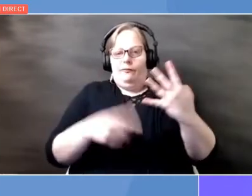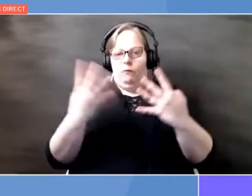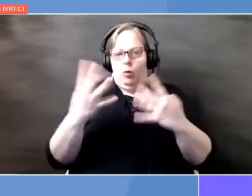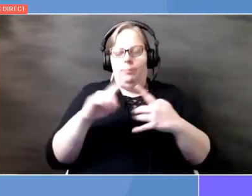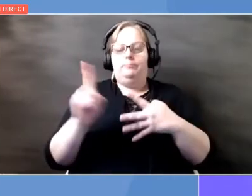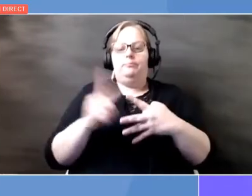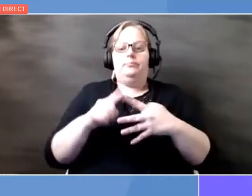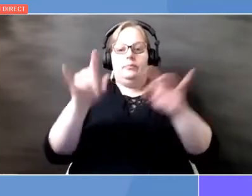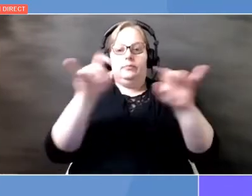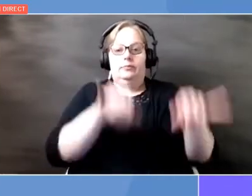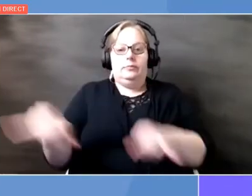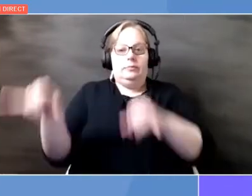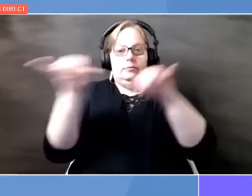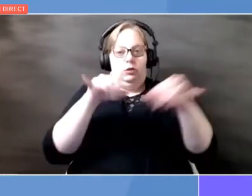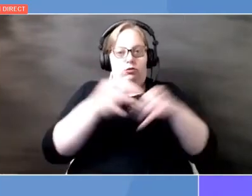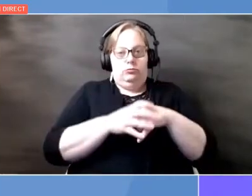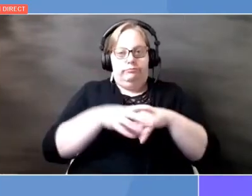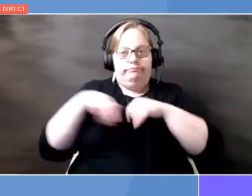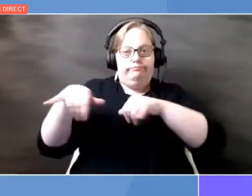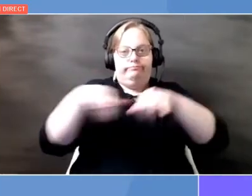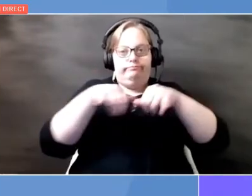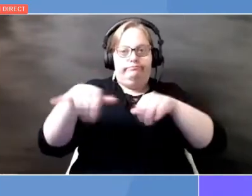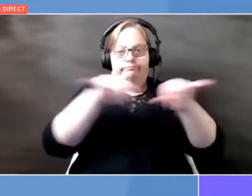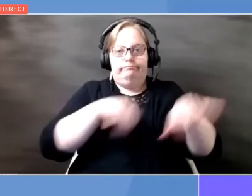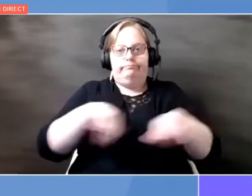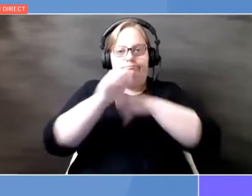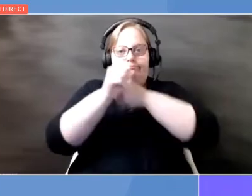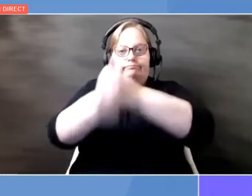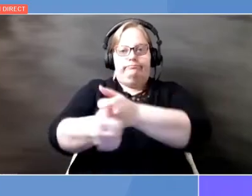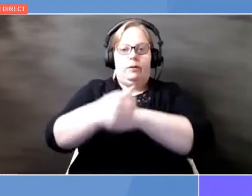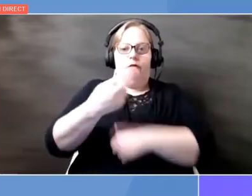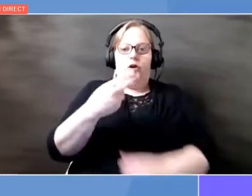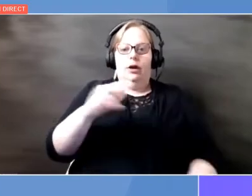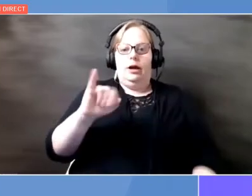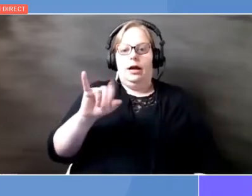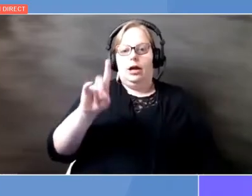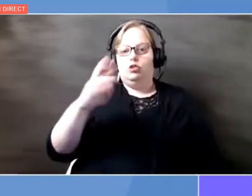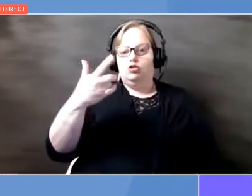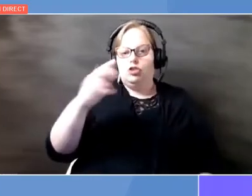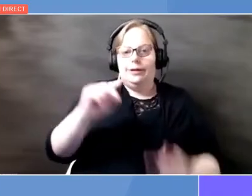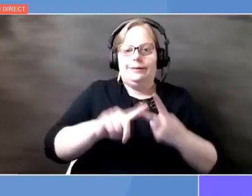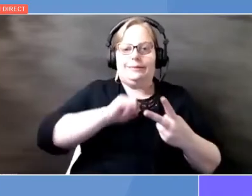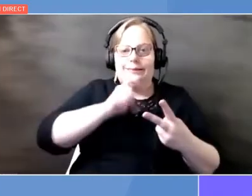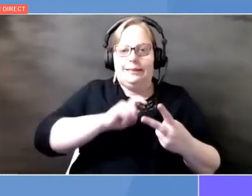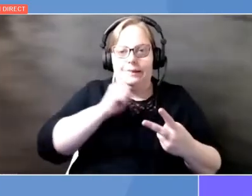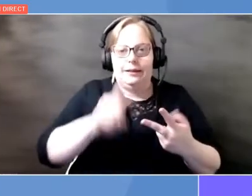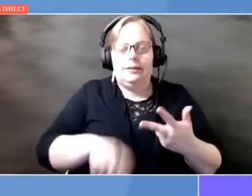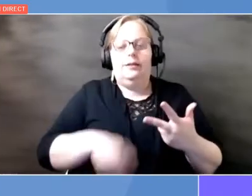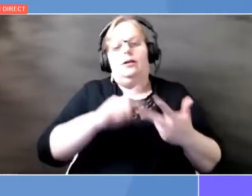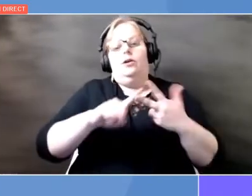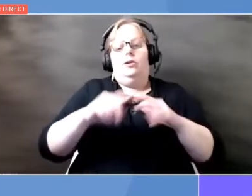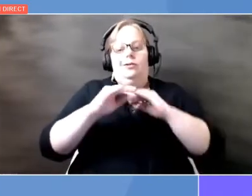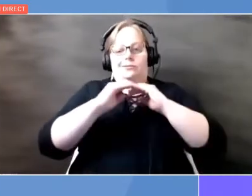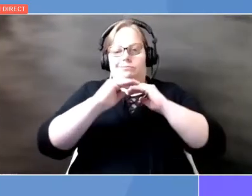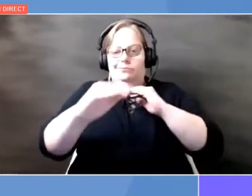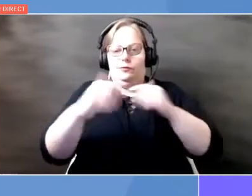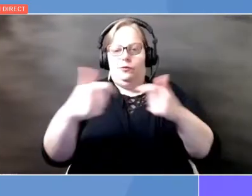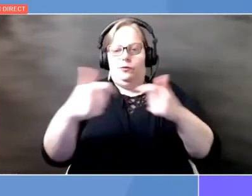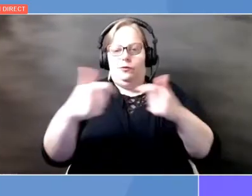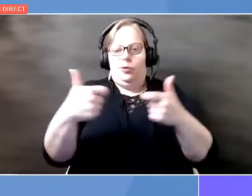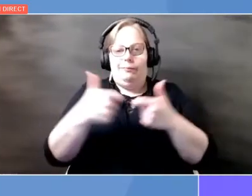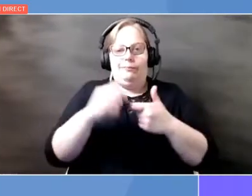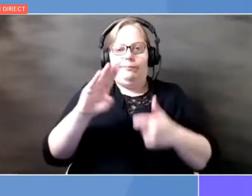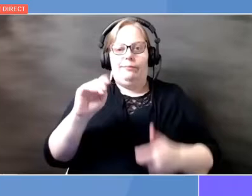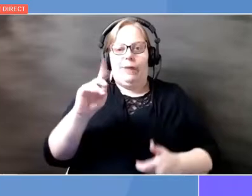international standards, such as emission standards for clean hydrogen or steel or sustainability standards for battery supply chains, are vital